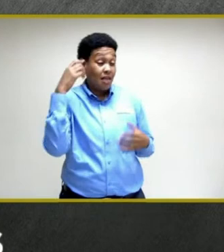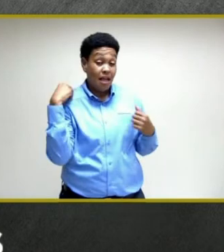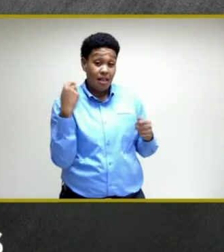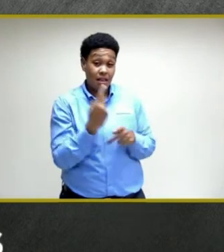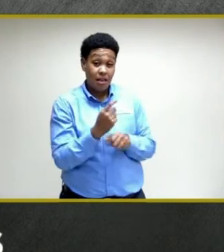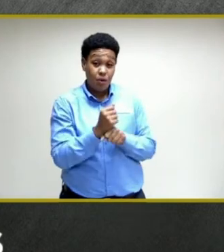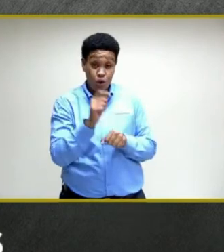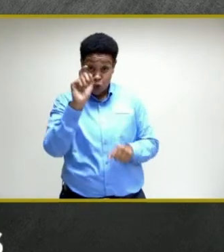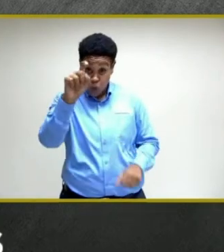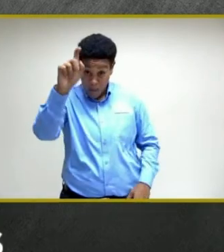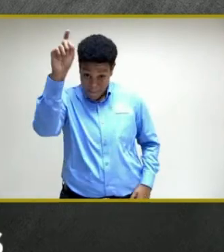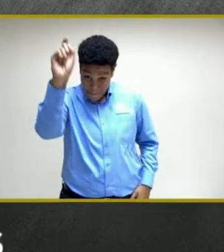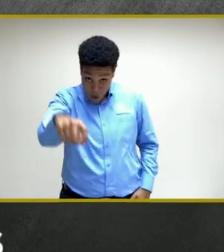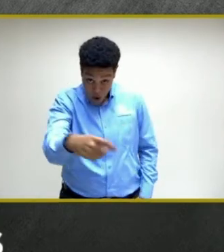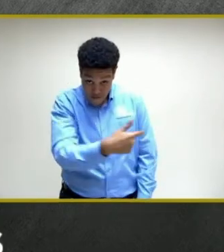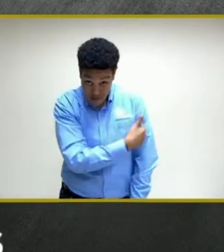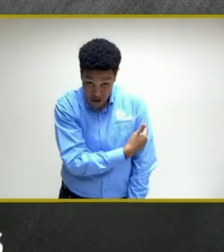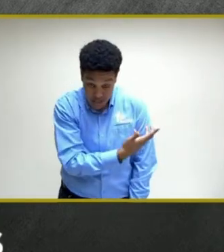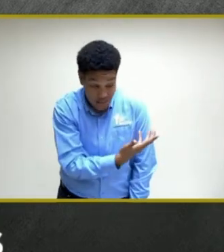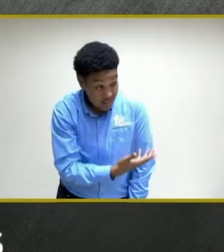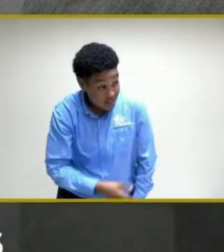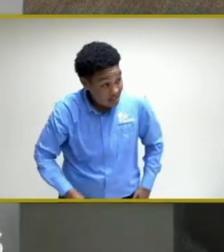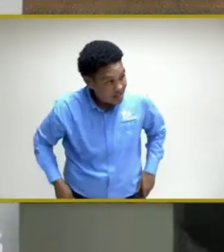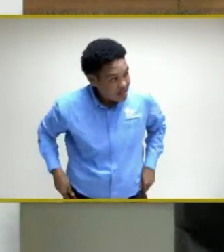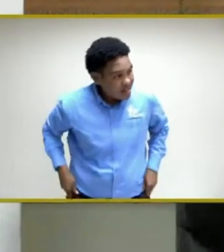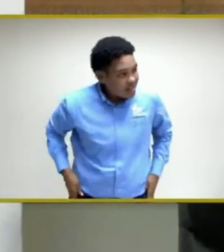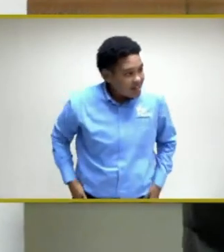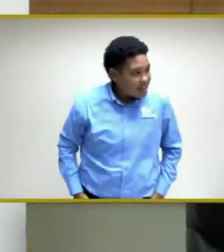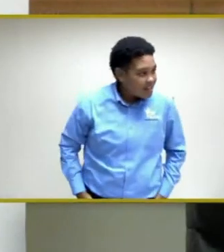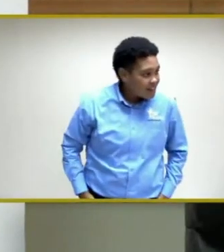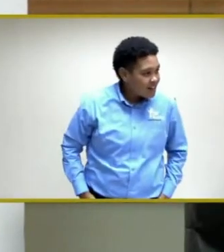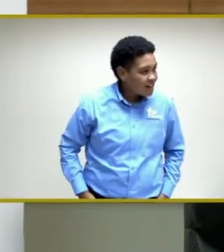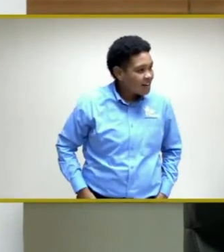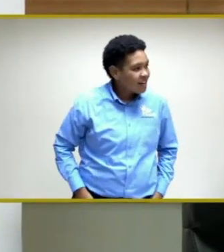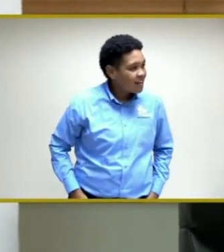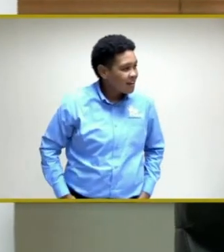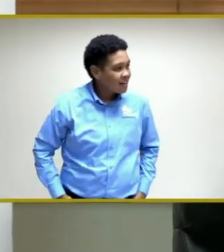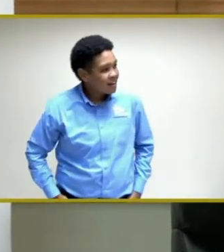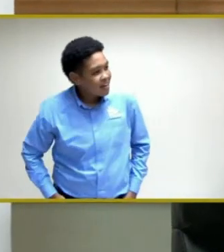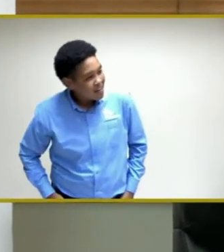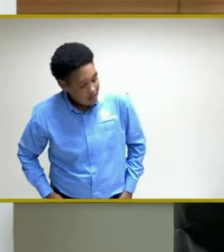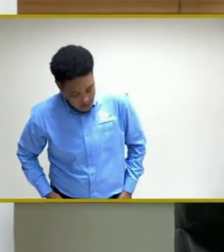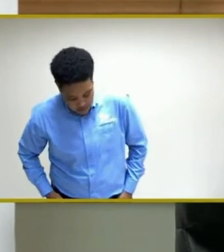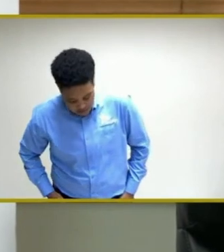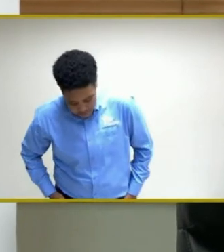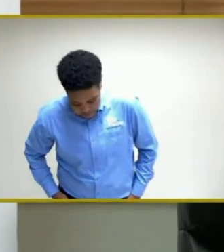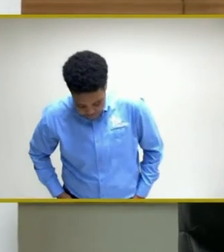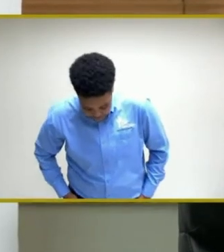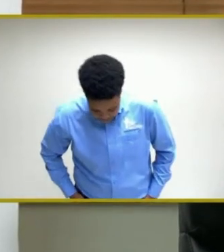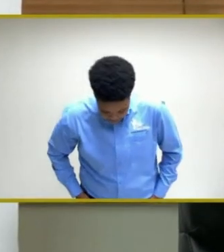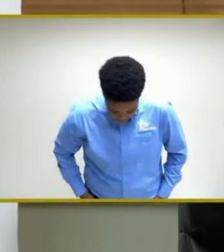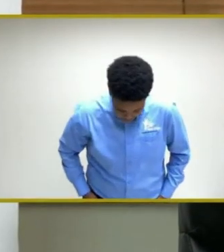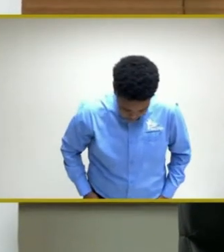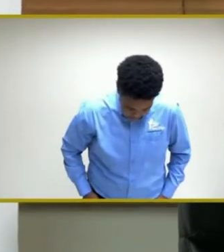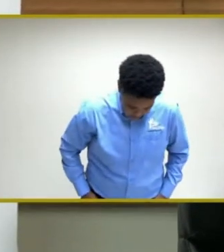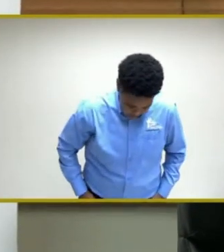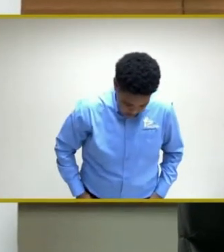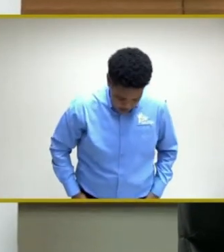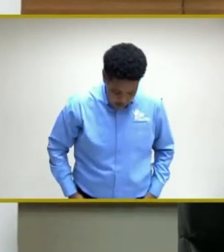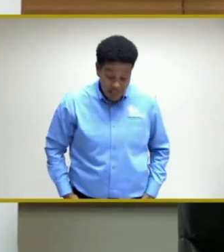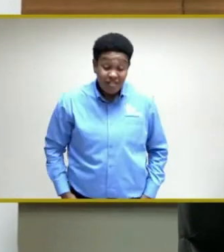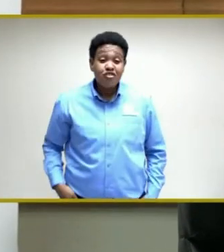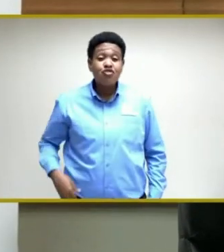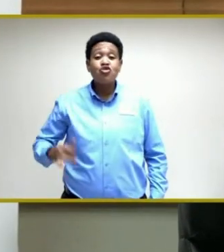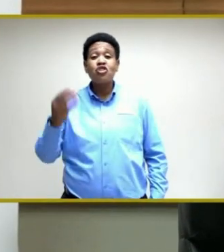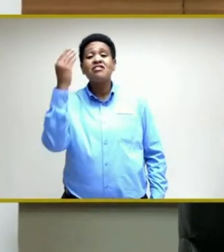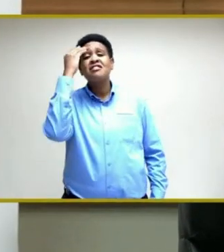Minister? I just indicated the policy of the government as articulated by the Honourable Prime Minister